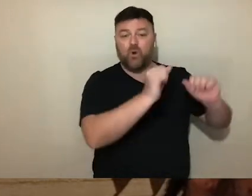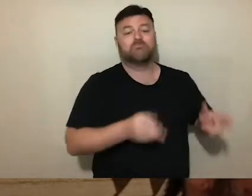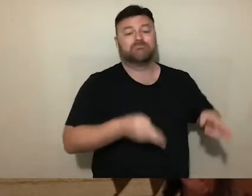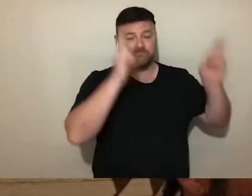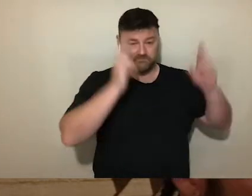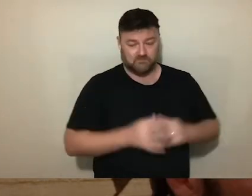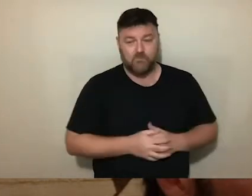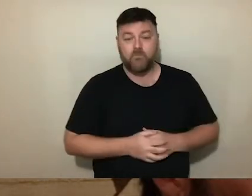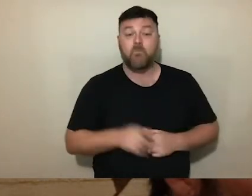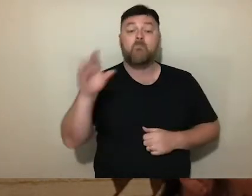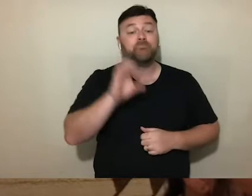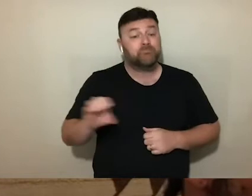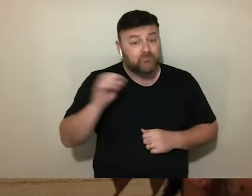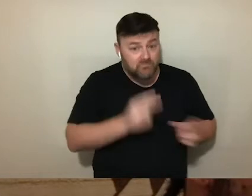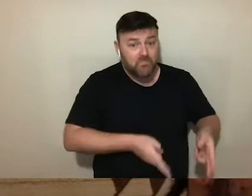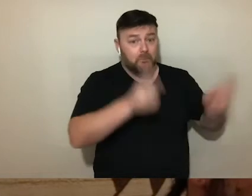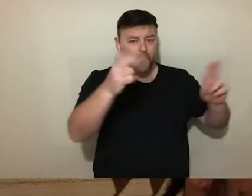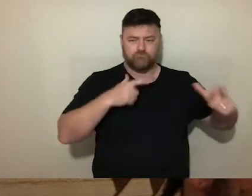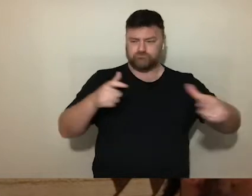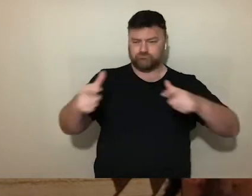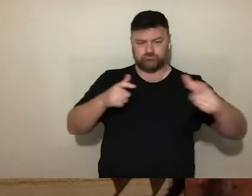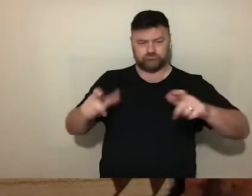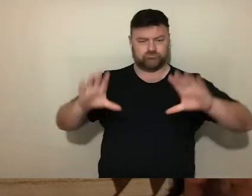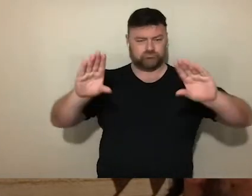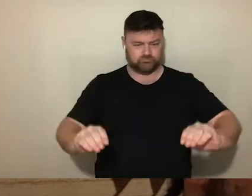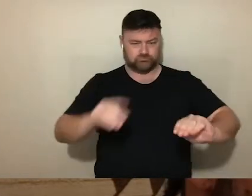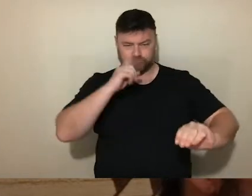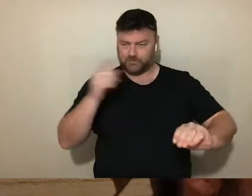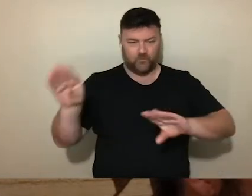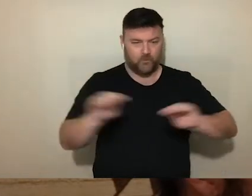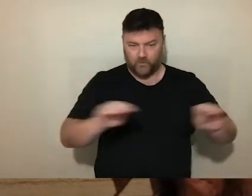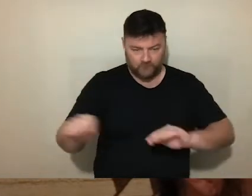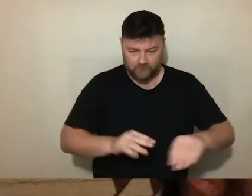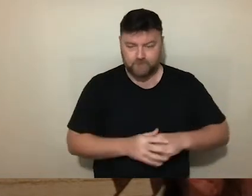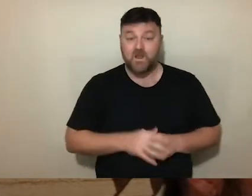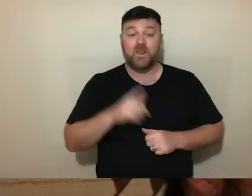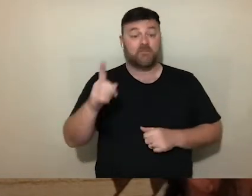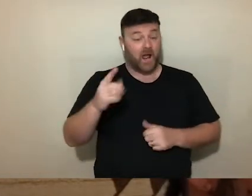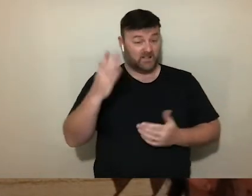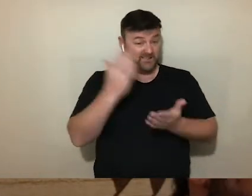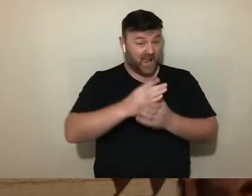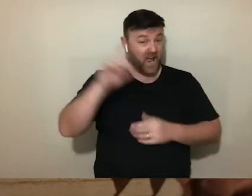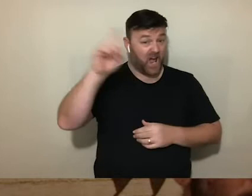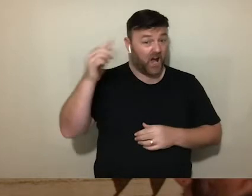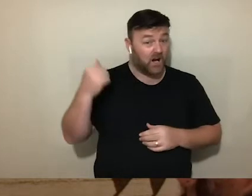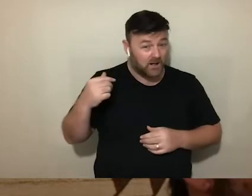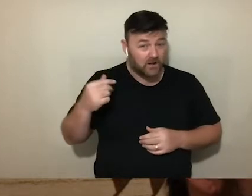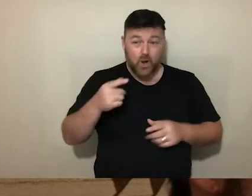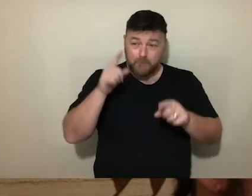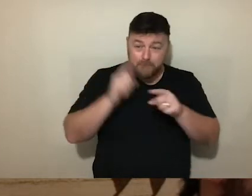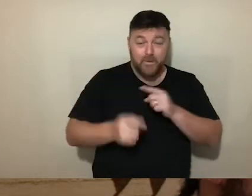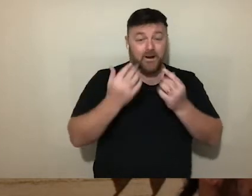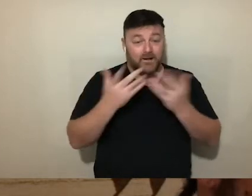The European mechanism to control human mobility can be understood as a multilayered regime that is composed by multiple countries, institutions,